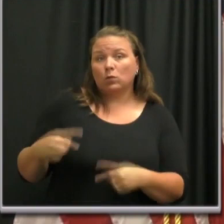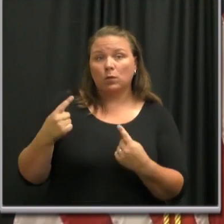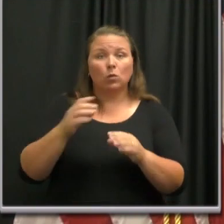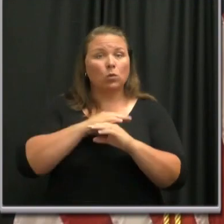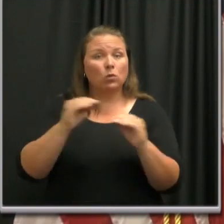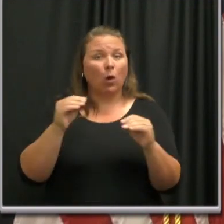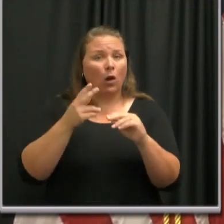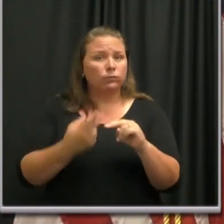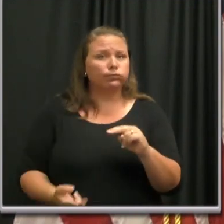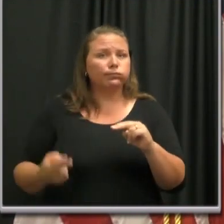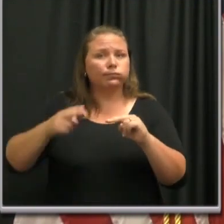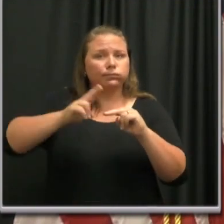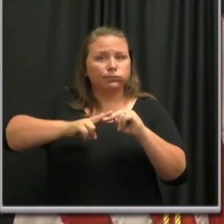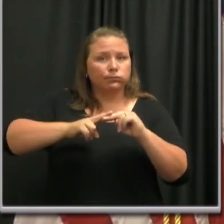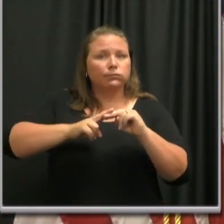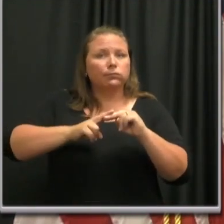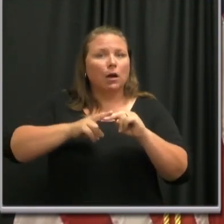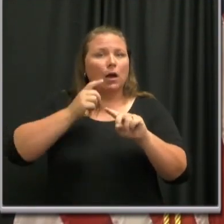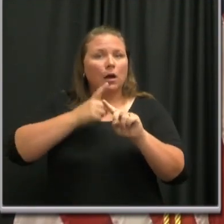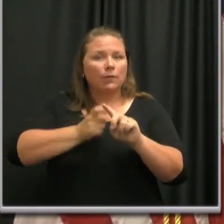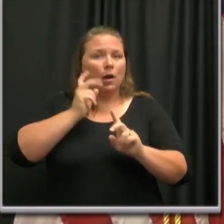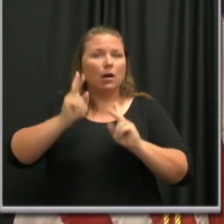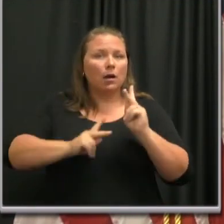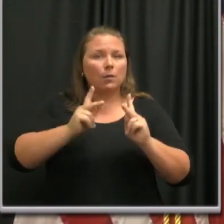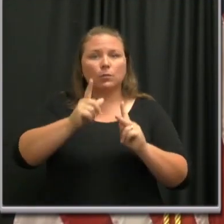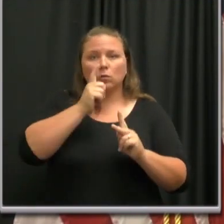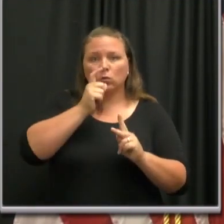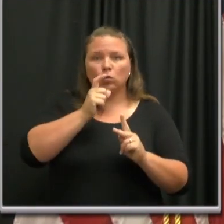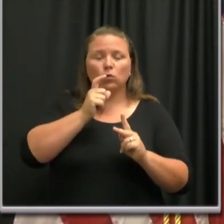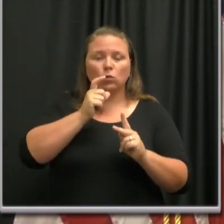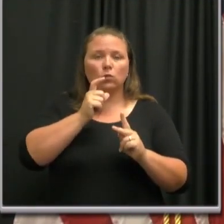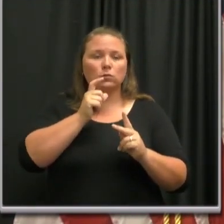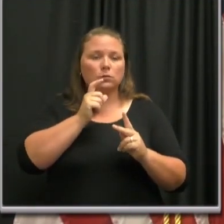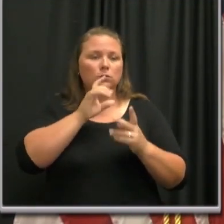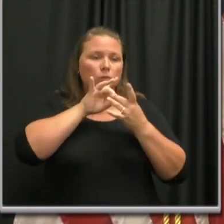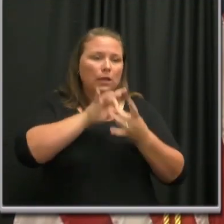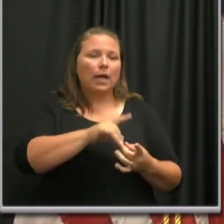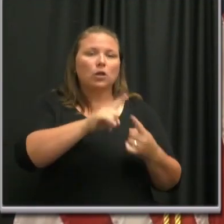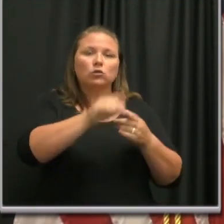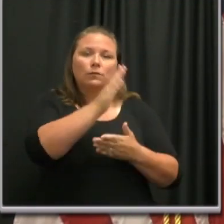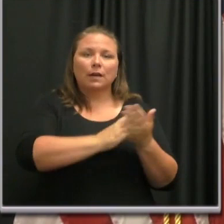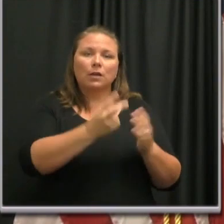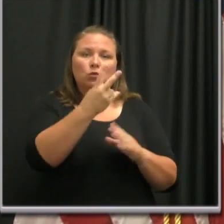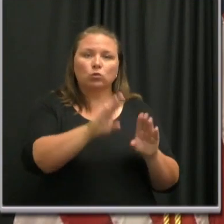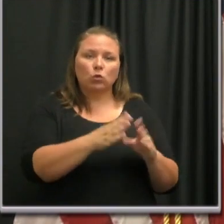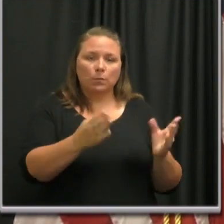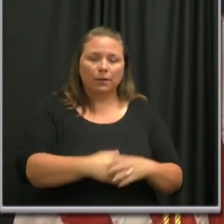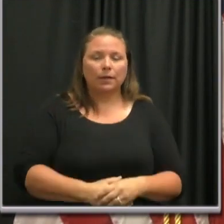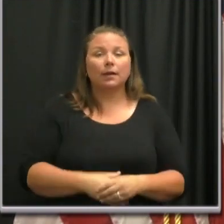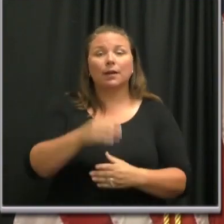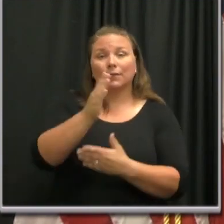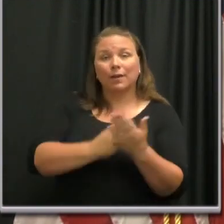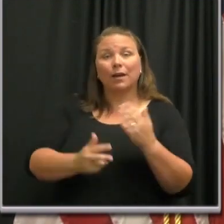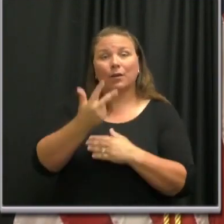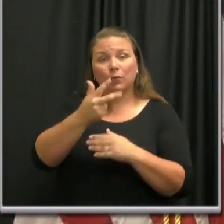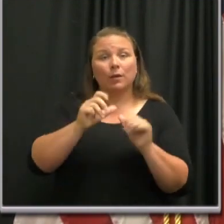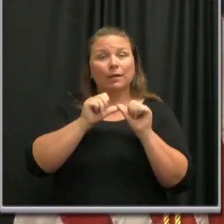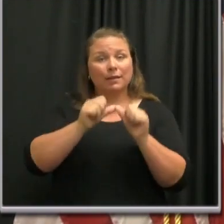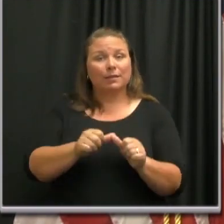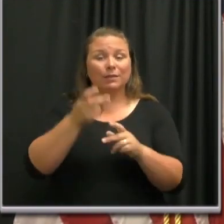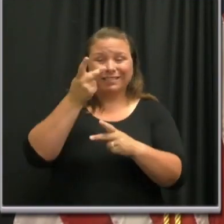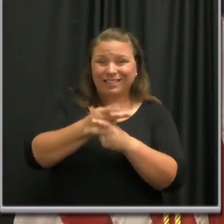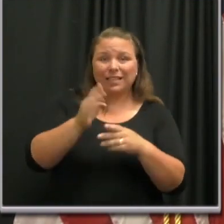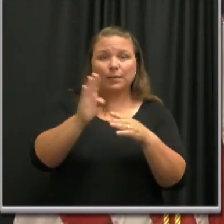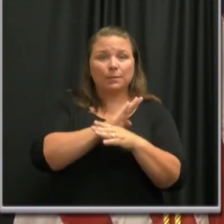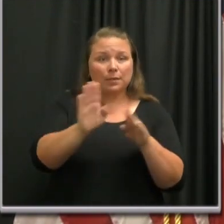significant increase in cases directly related to phase two's reopening. Phase three continues to keep businesses that were